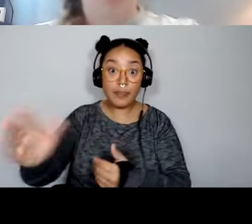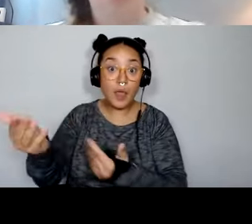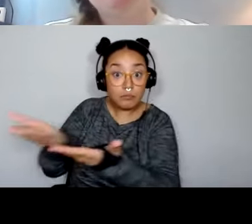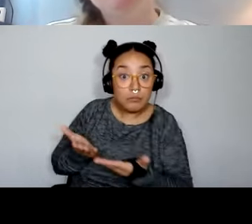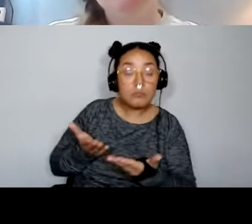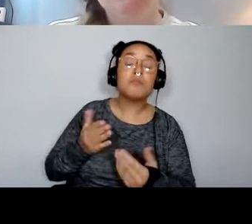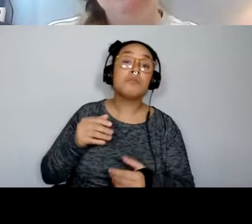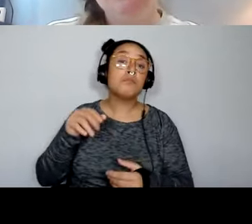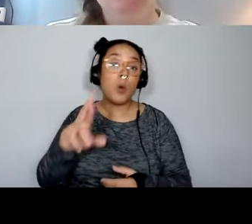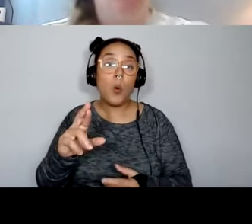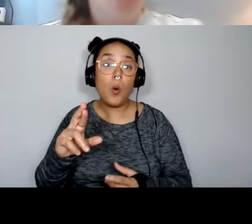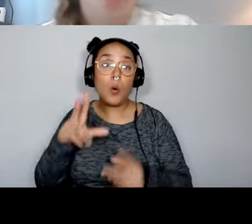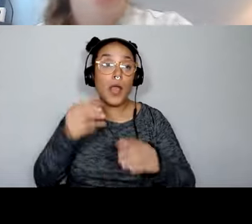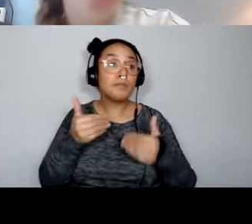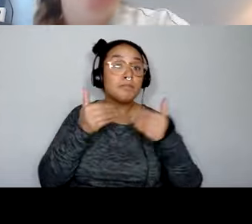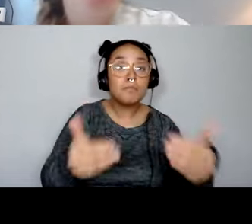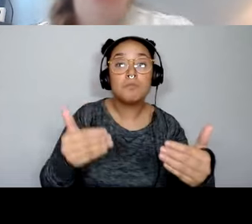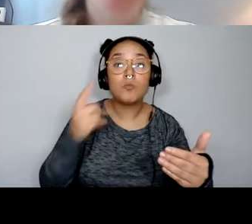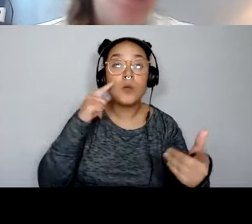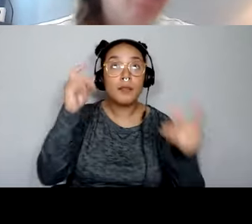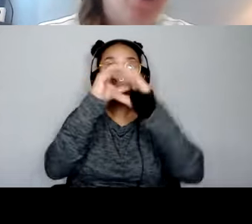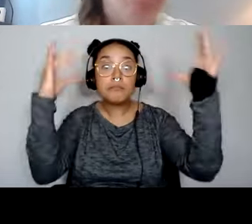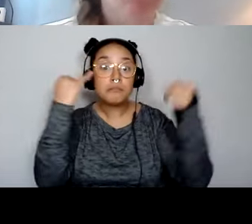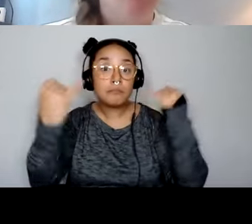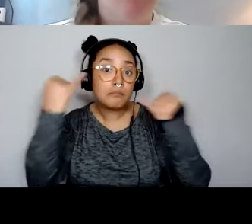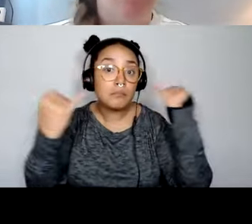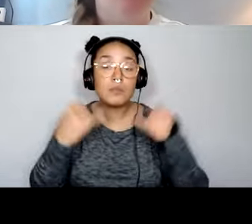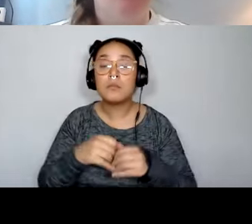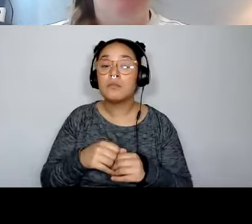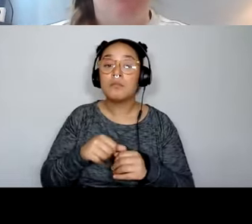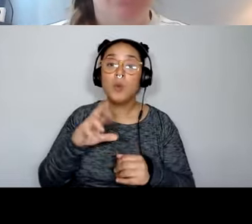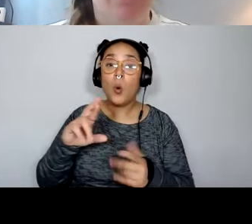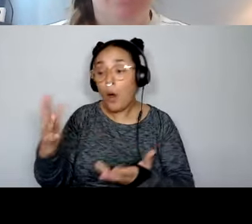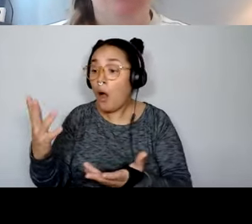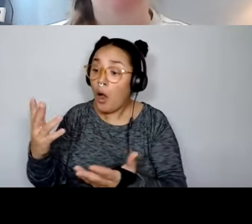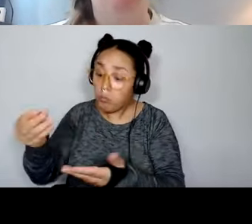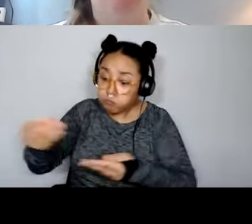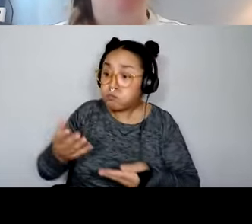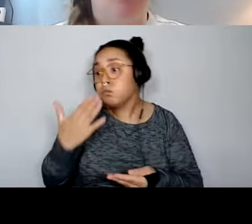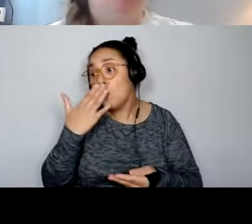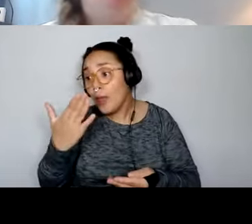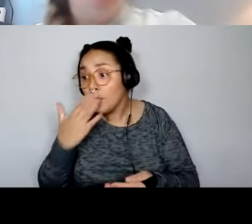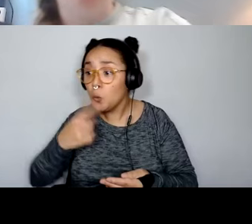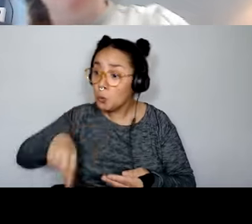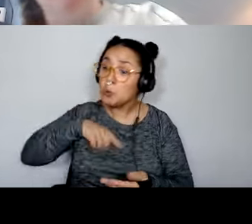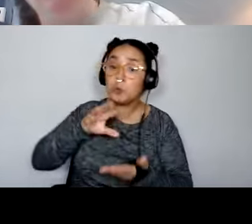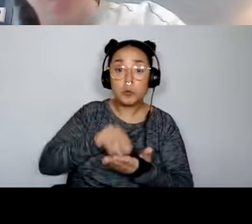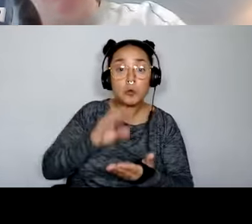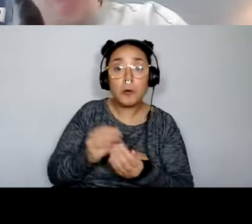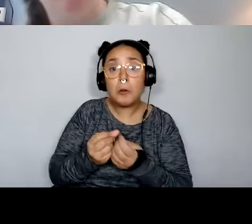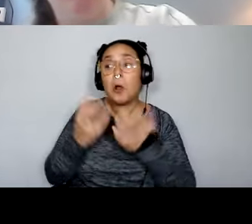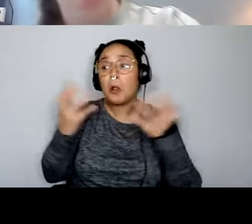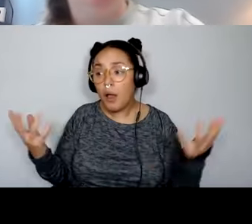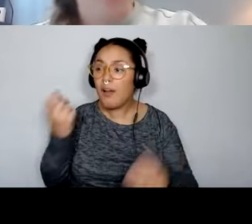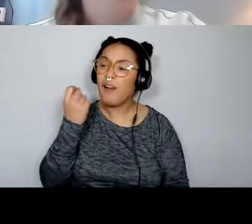an augmented idea, or you might be saying, well, thank you very much for that. You know, that was really insightful. We learned a lot. We still,